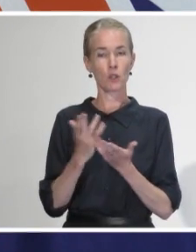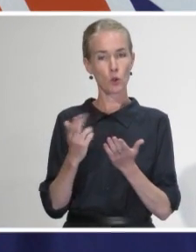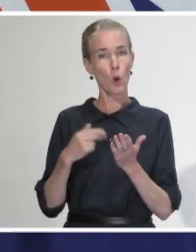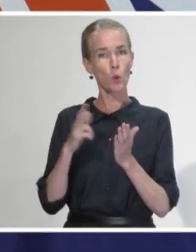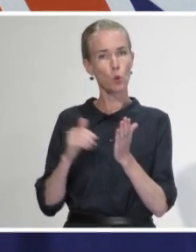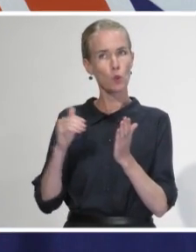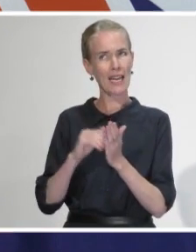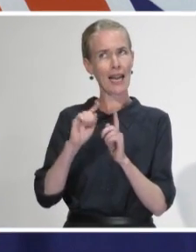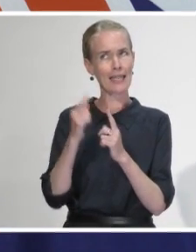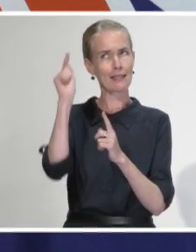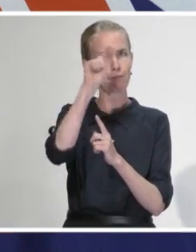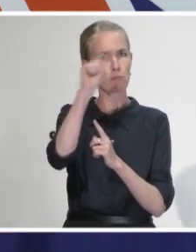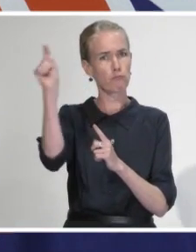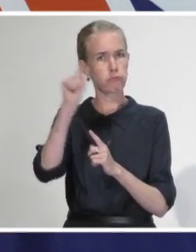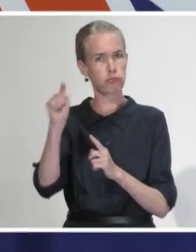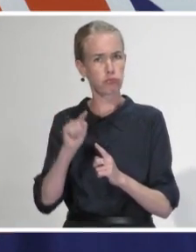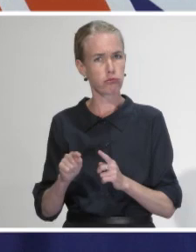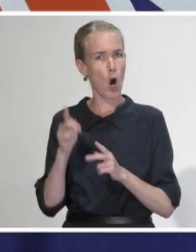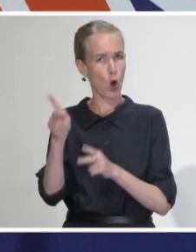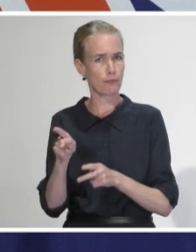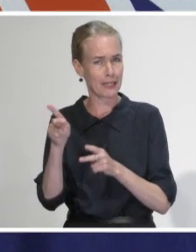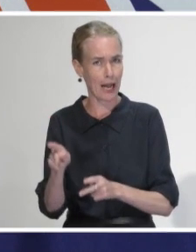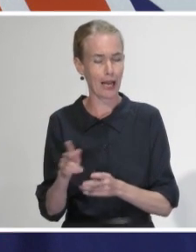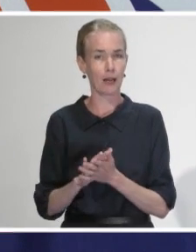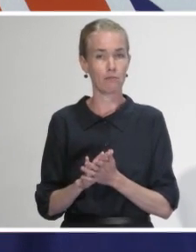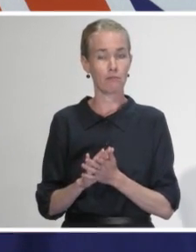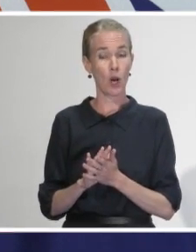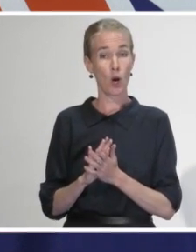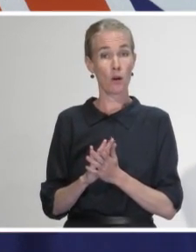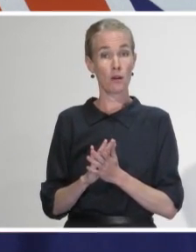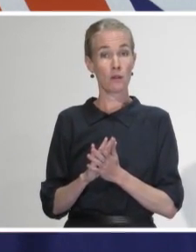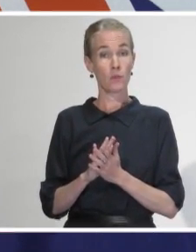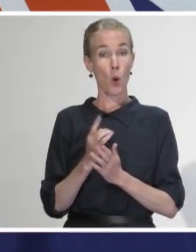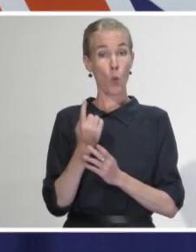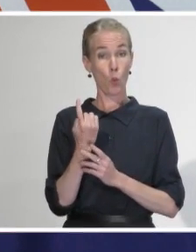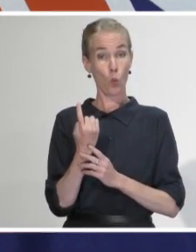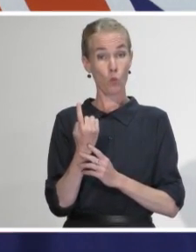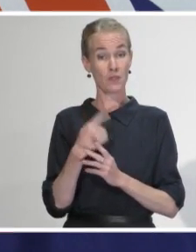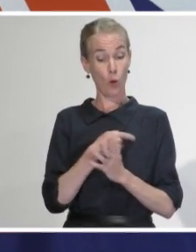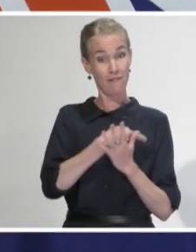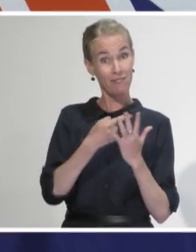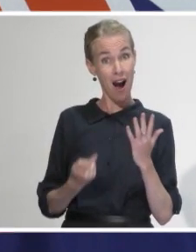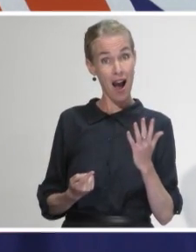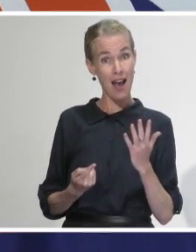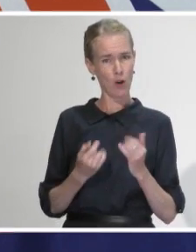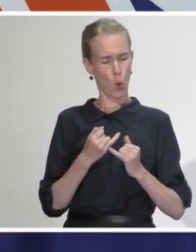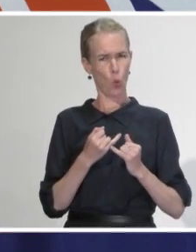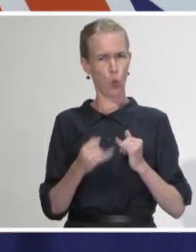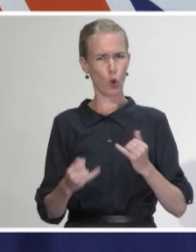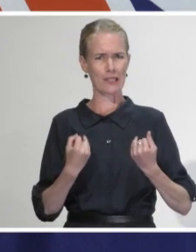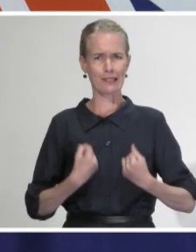Dunedin and North Shore hospitals. One of these patients in ICU, of the total of five in ICU,